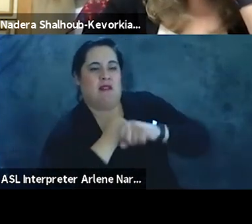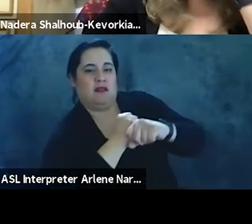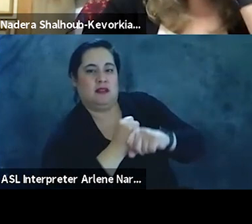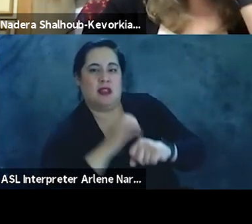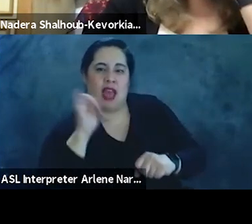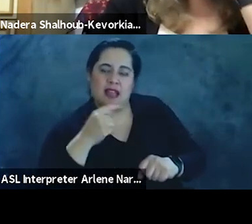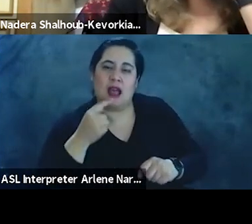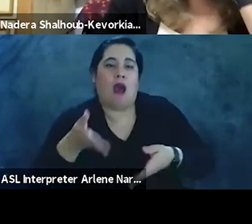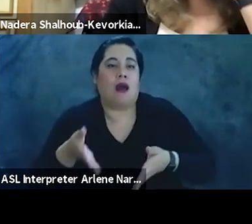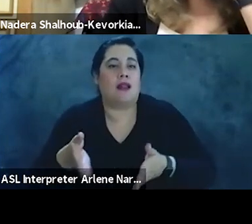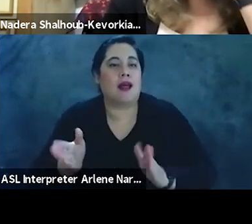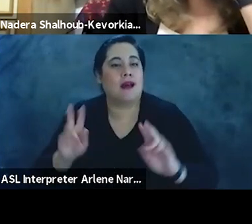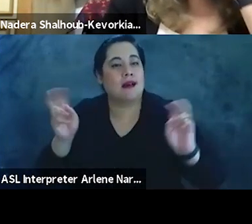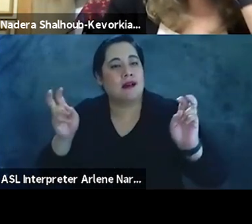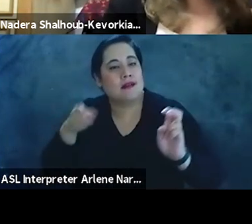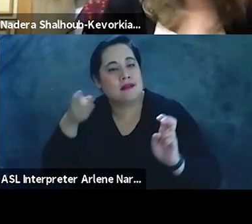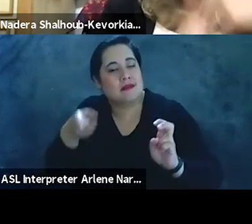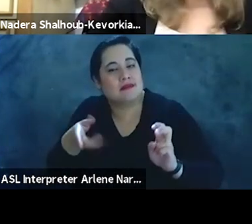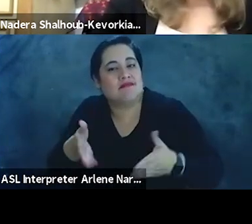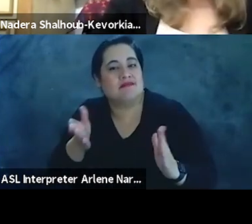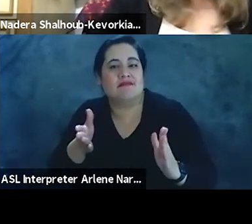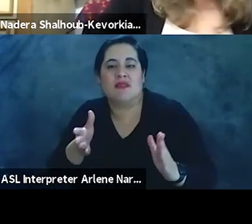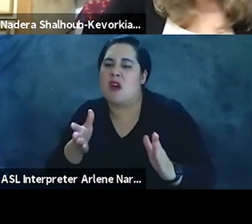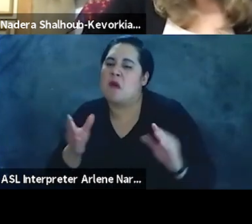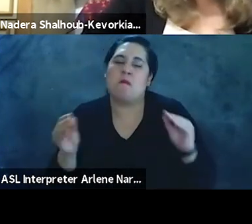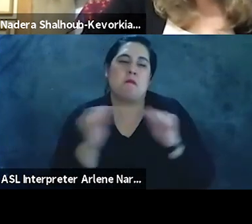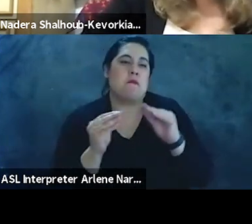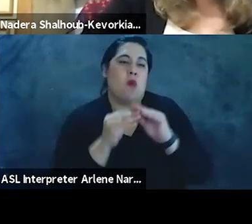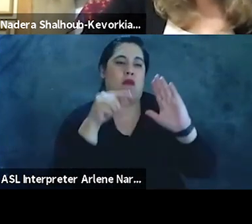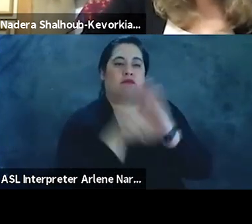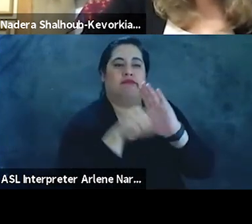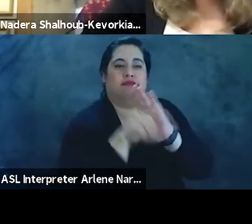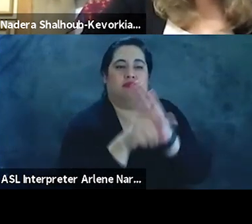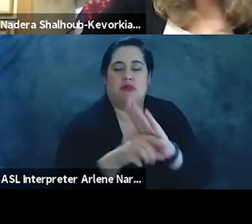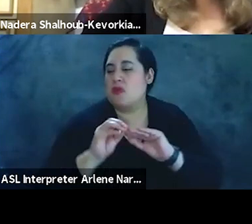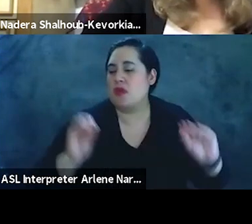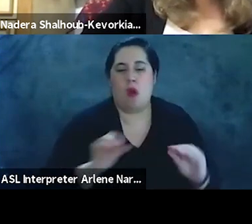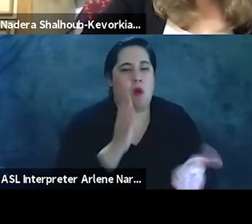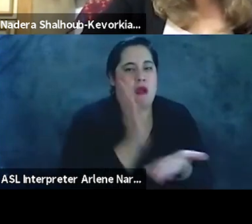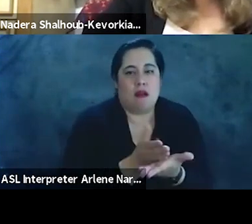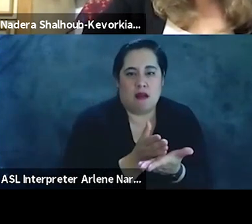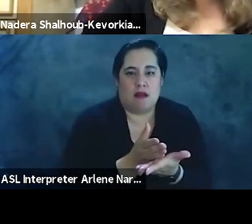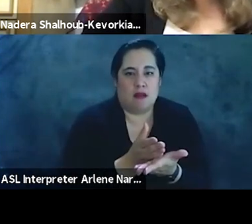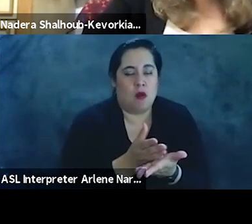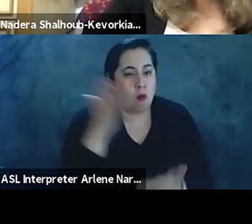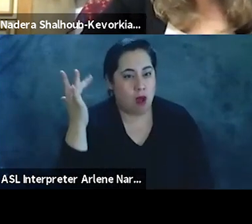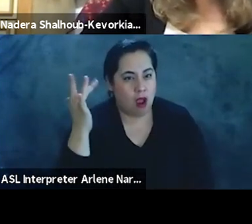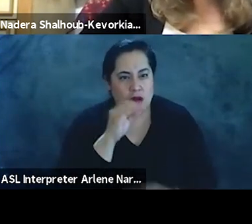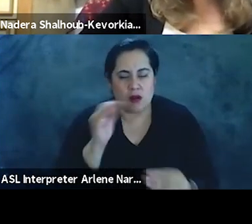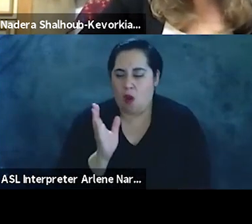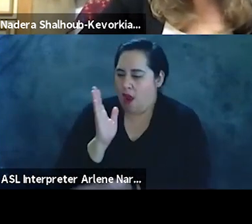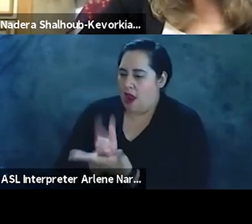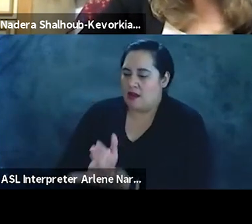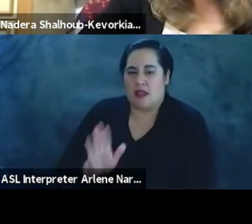licenses in infinite killing. There is no end to that killing, because there is no end to the legitimacy